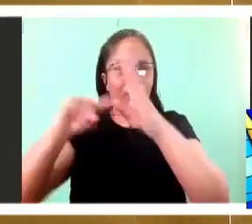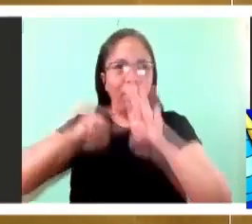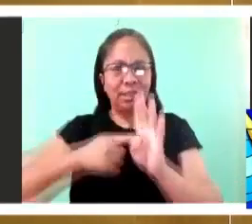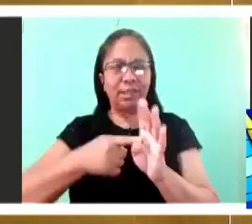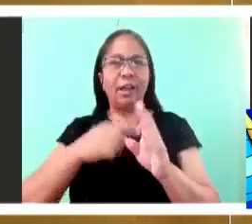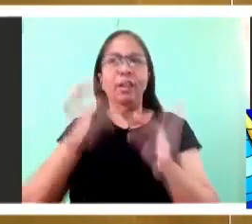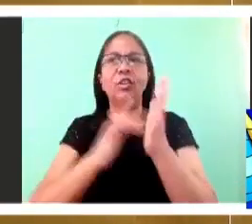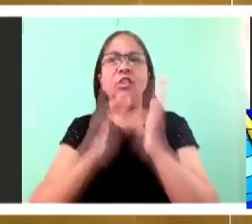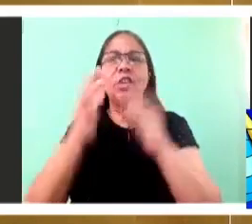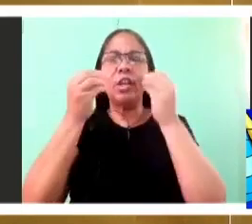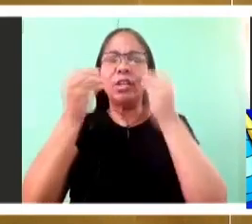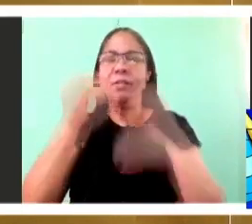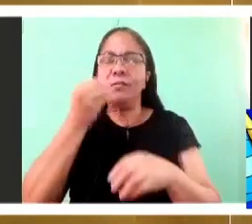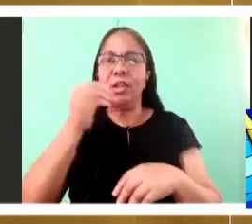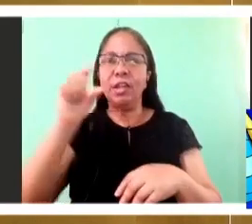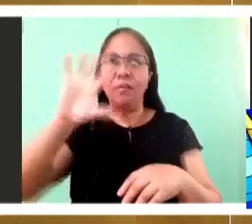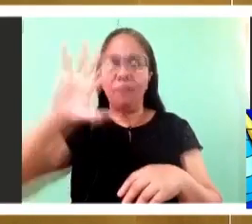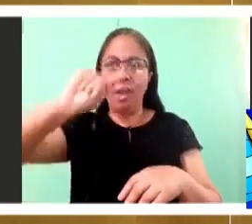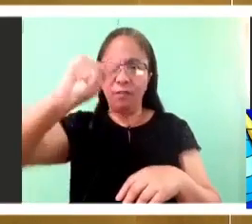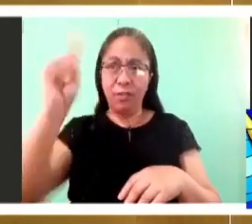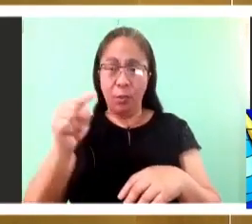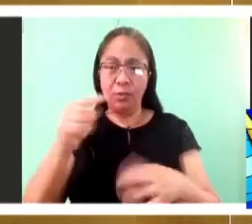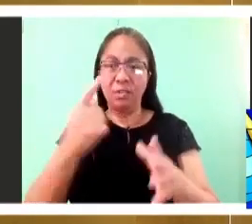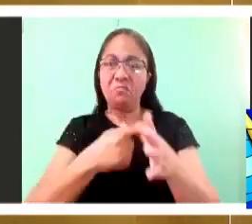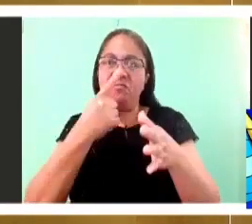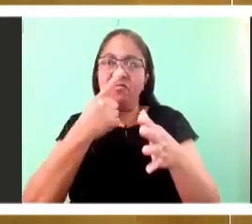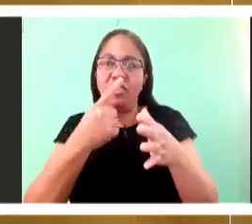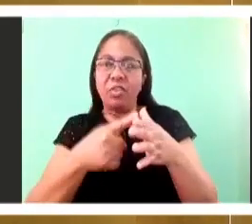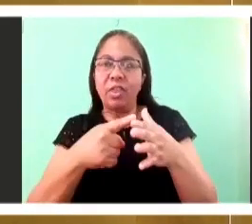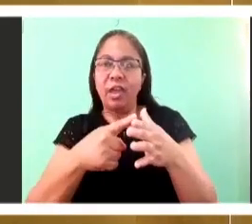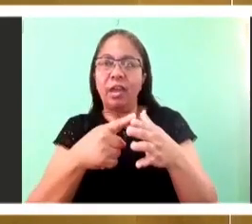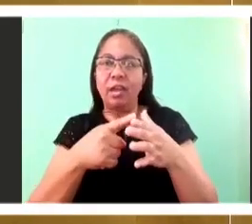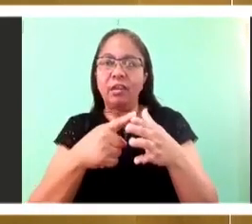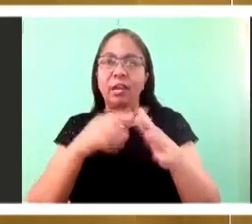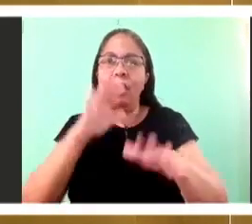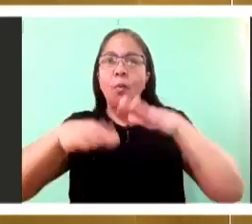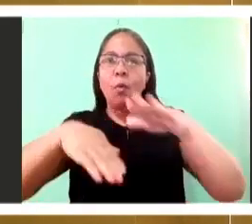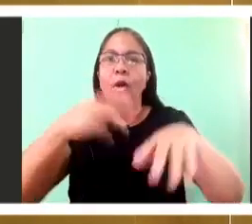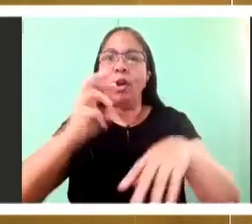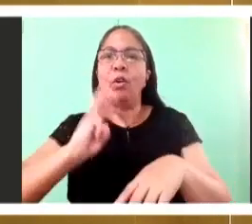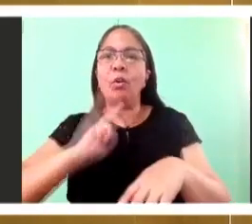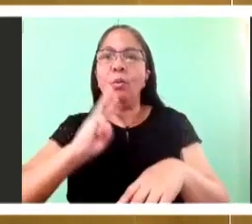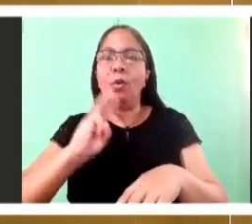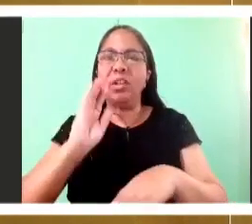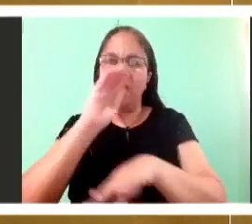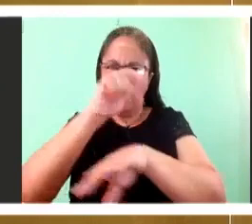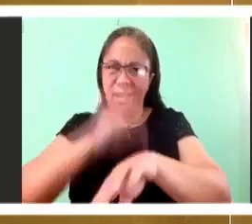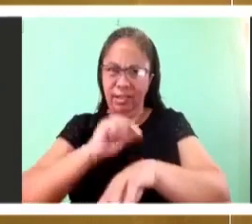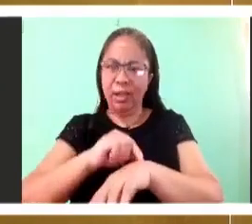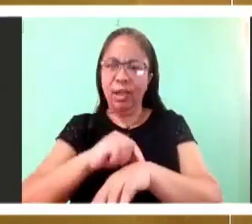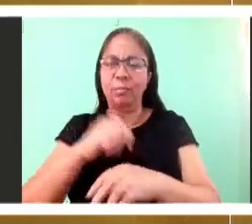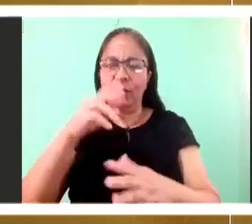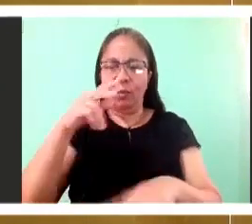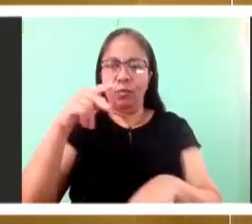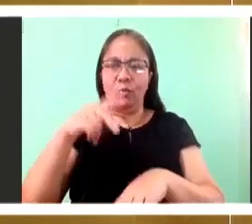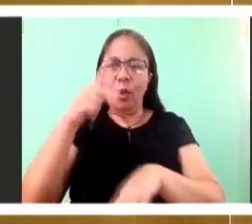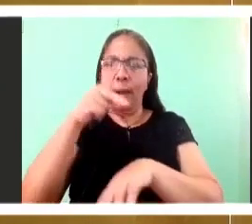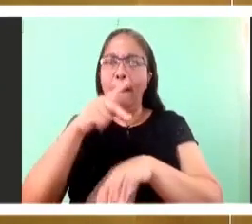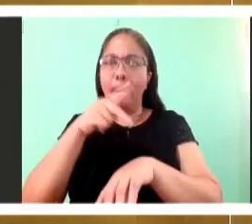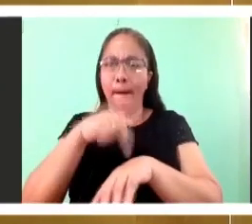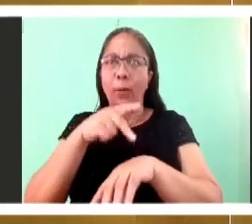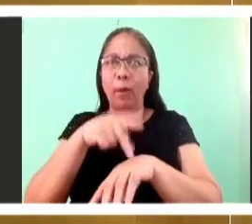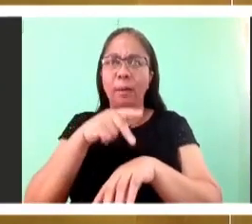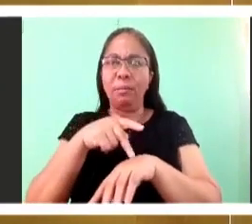actually got to take a little walk on the water with them. Then they land up on the shores of Capernaum and